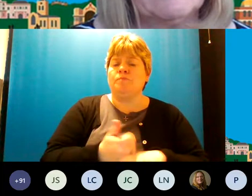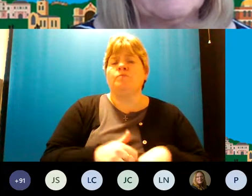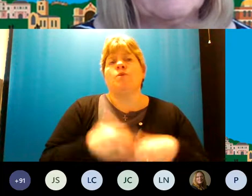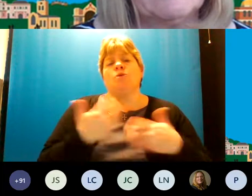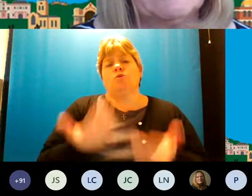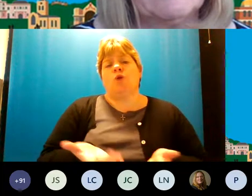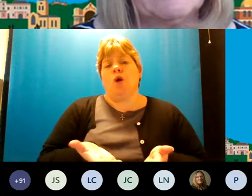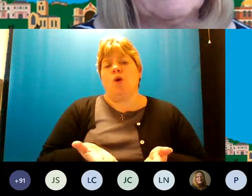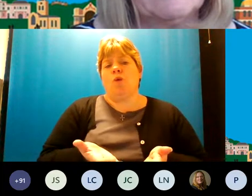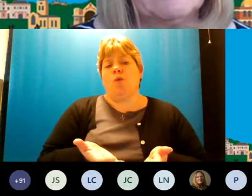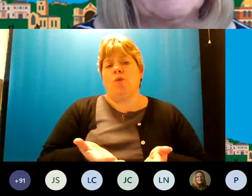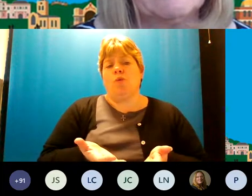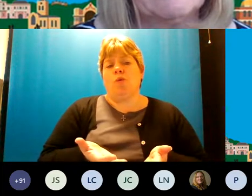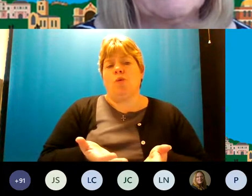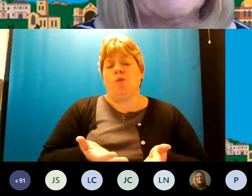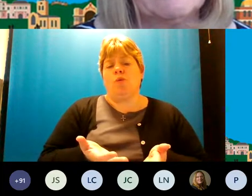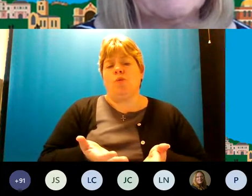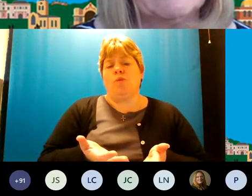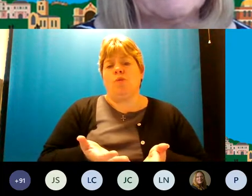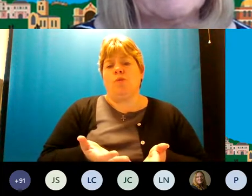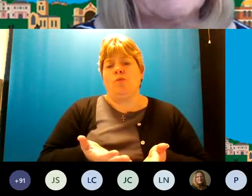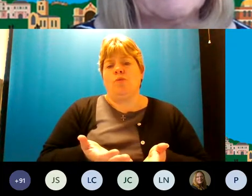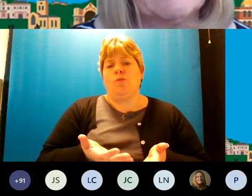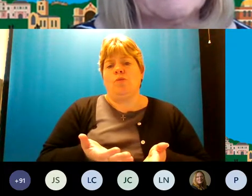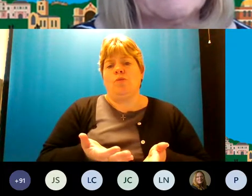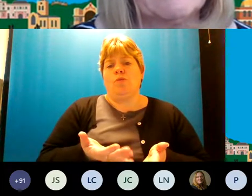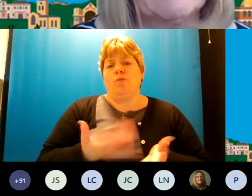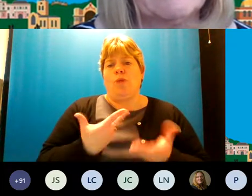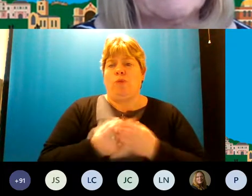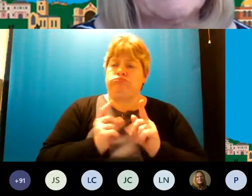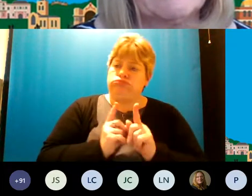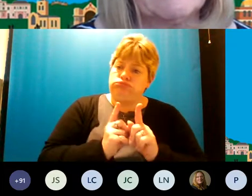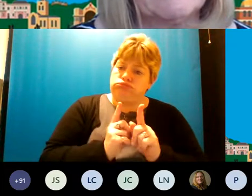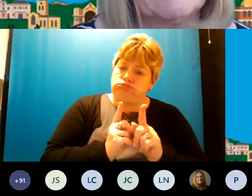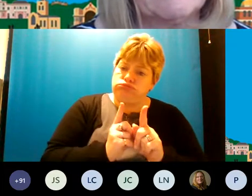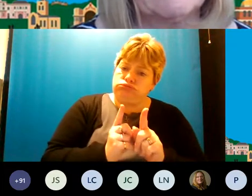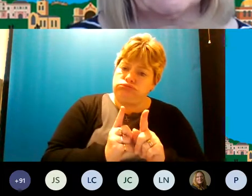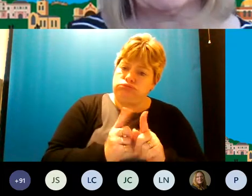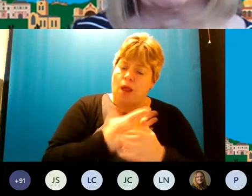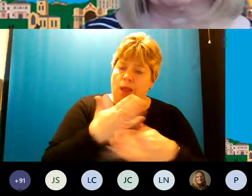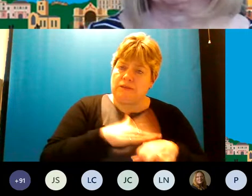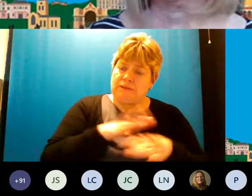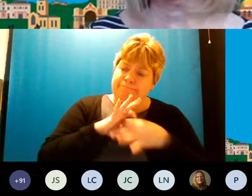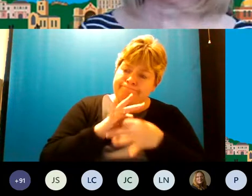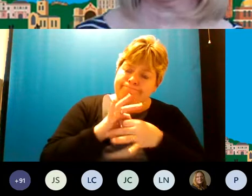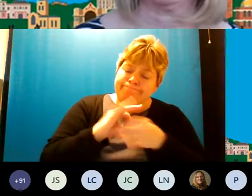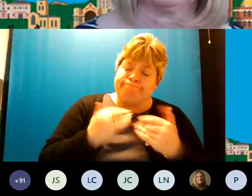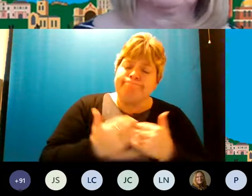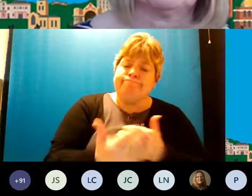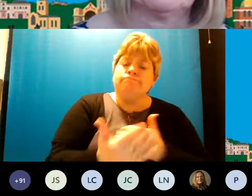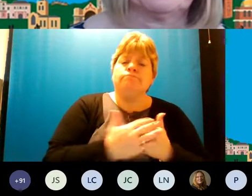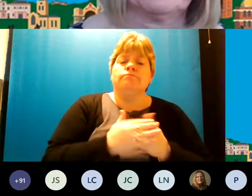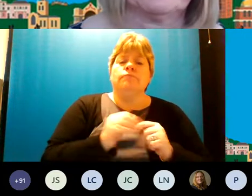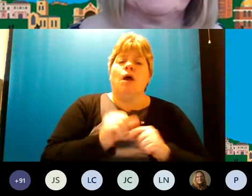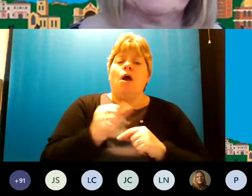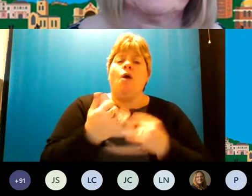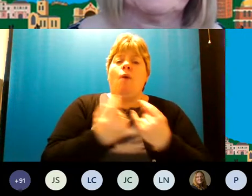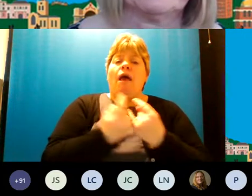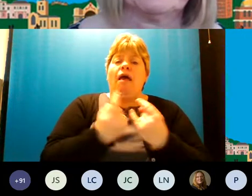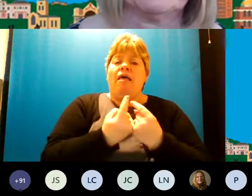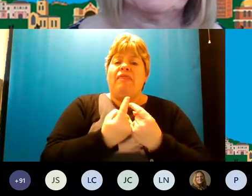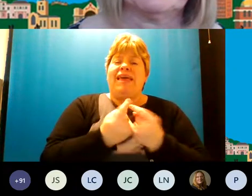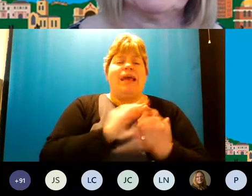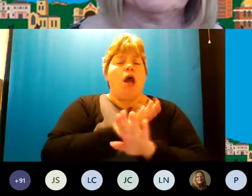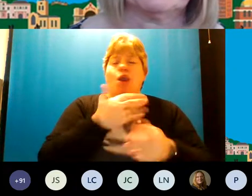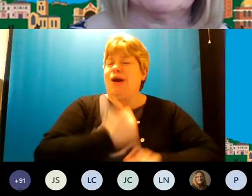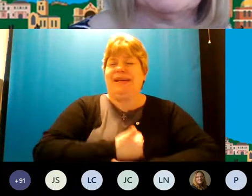you know we walk with people for a substantial amount of time um and then when things aren't going